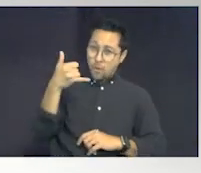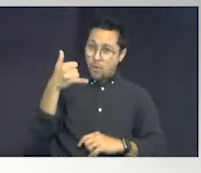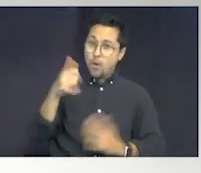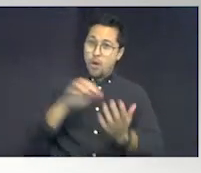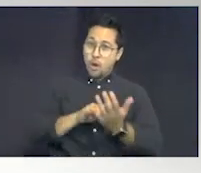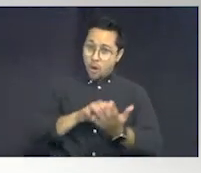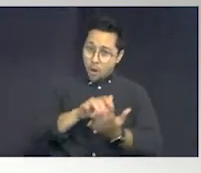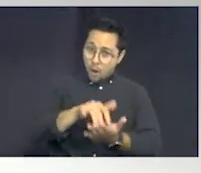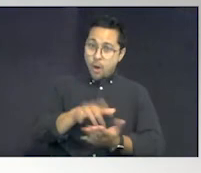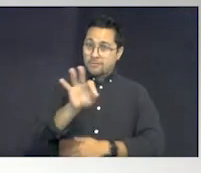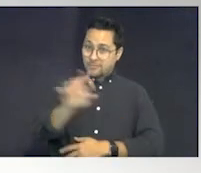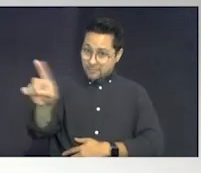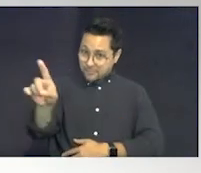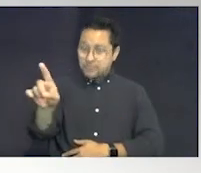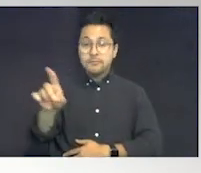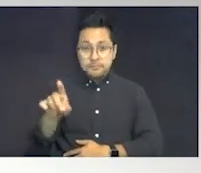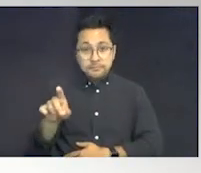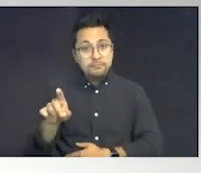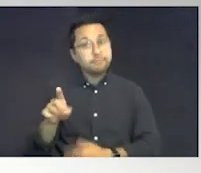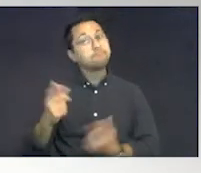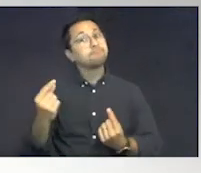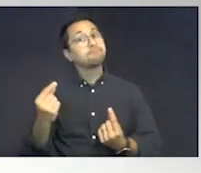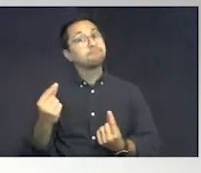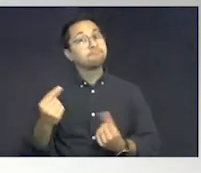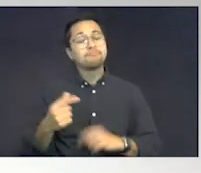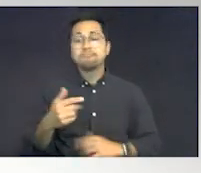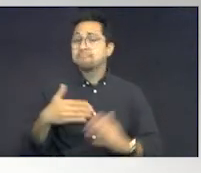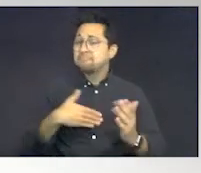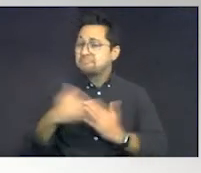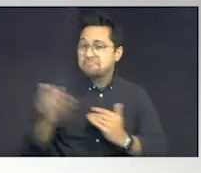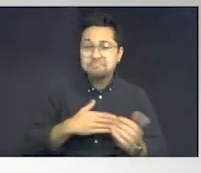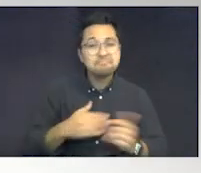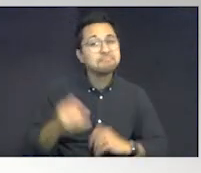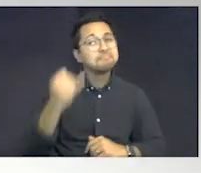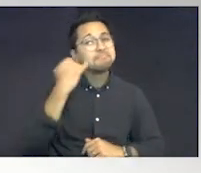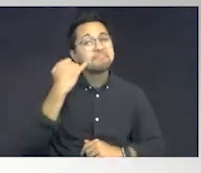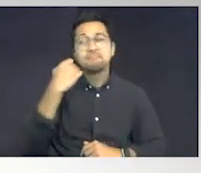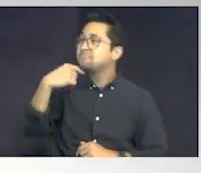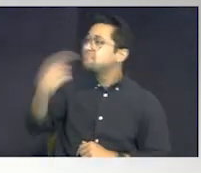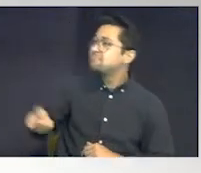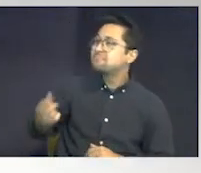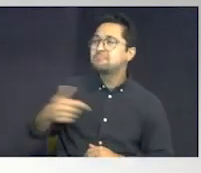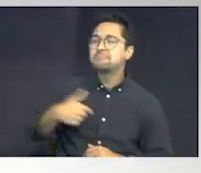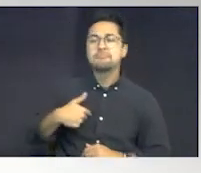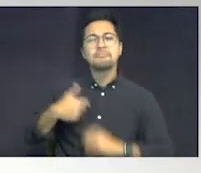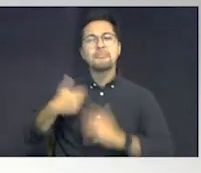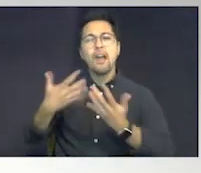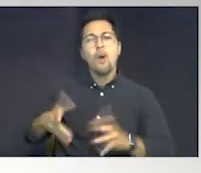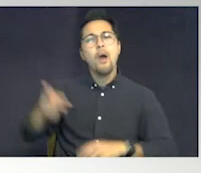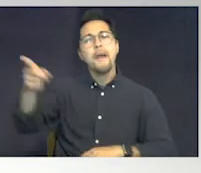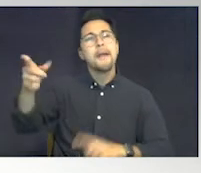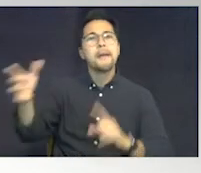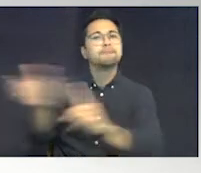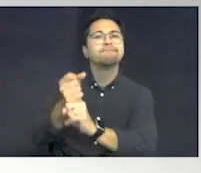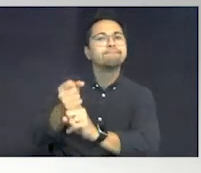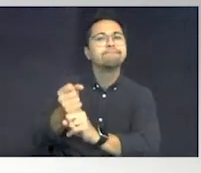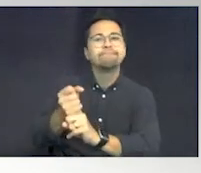and dial 9-1-1, it will not matter if you say, I do not want him arrested.